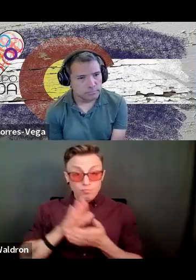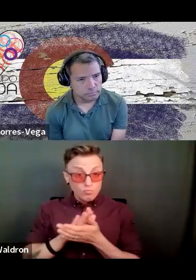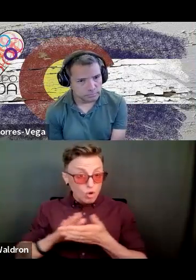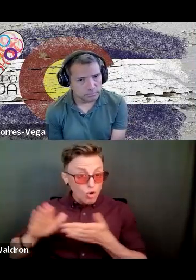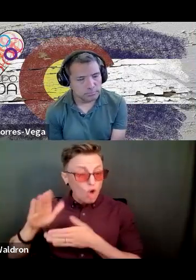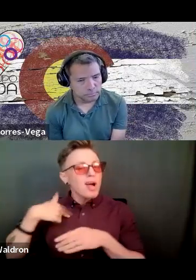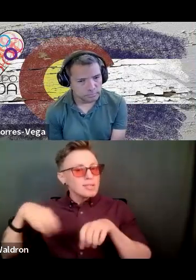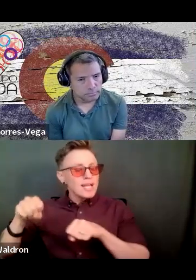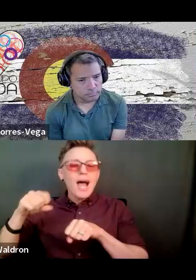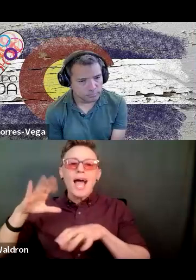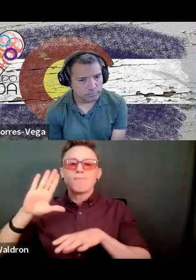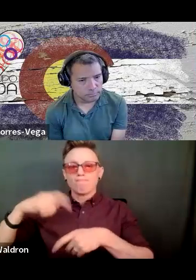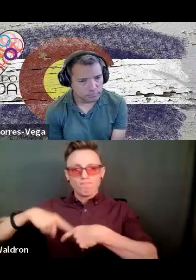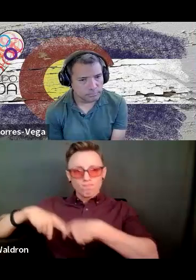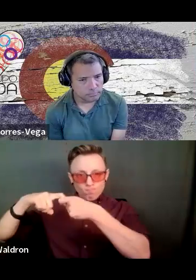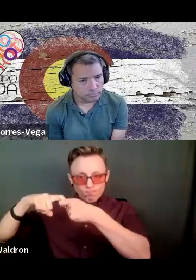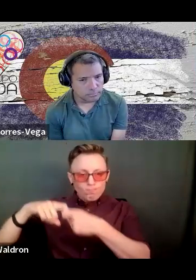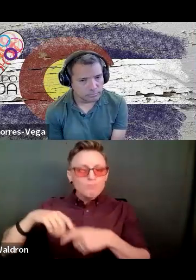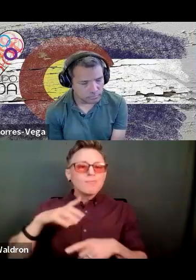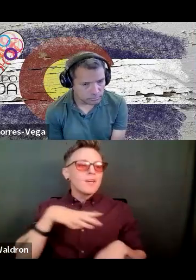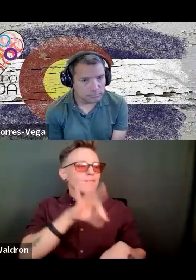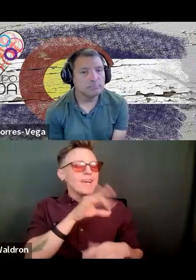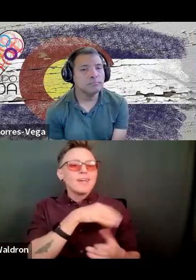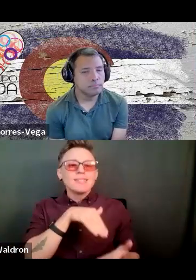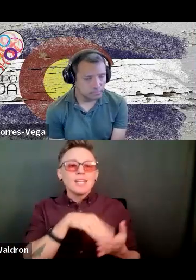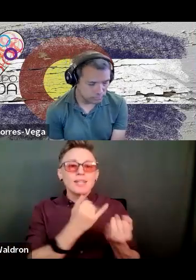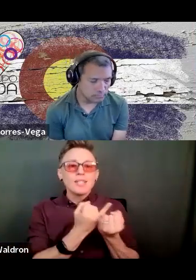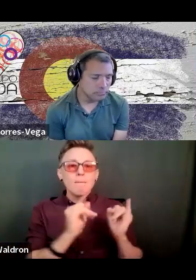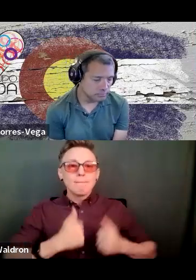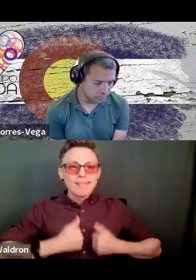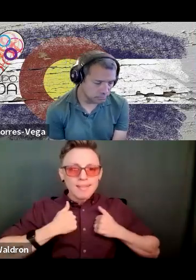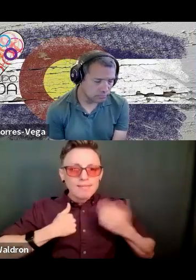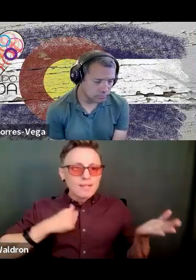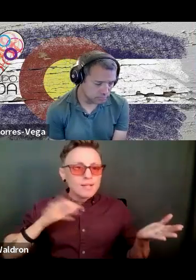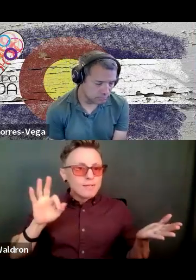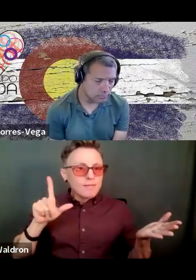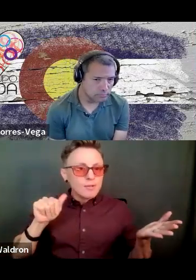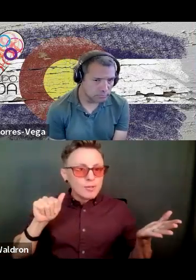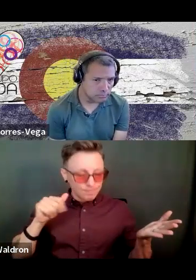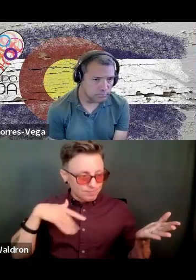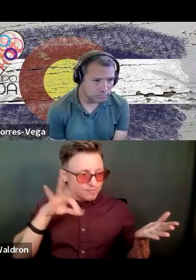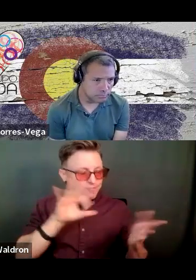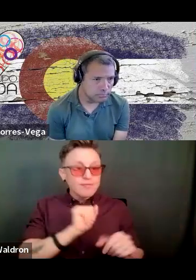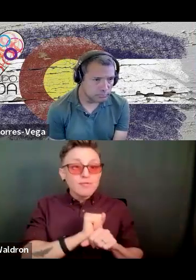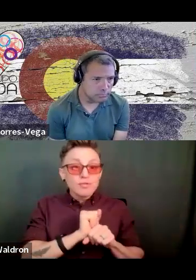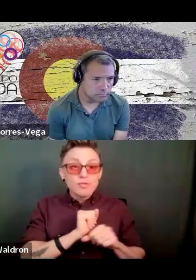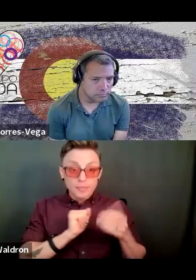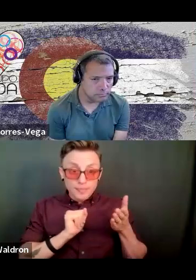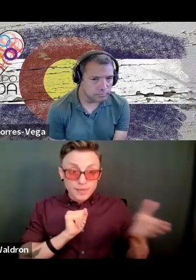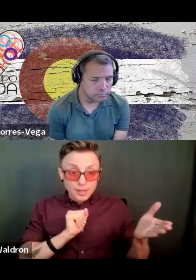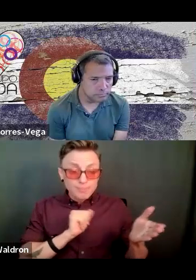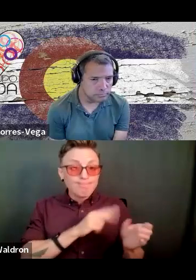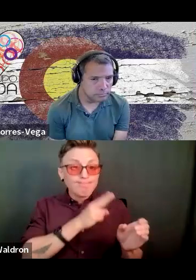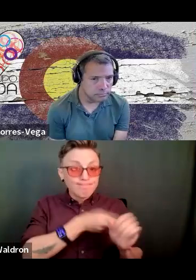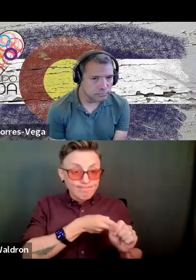And then, so I found the Center for Independent Living in Florida. And I, and I got a job at the Center for Independent Living in Florida